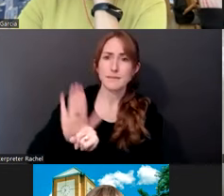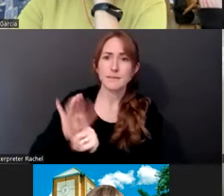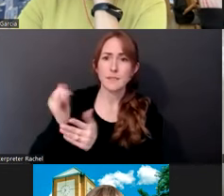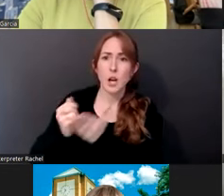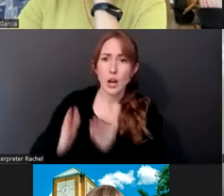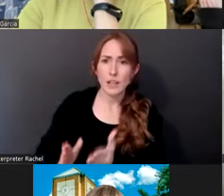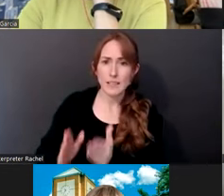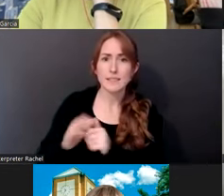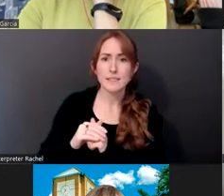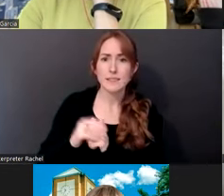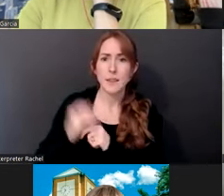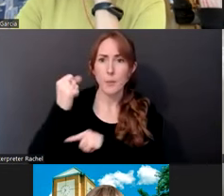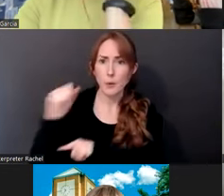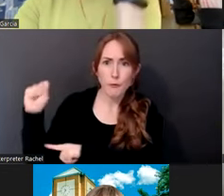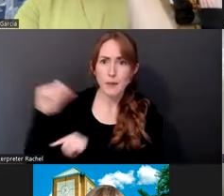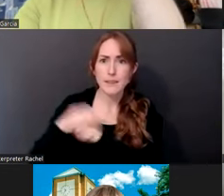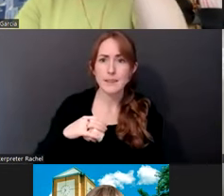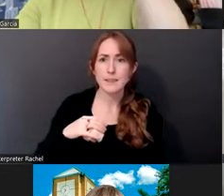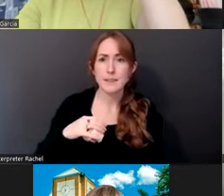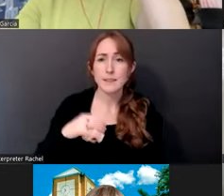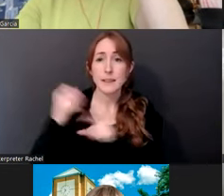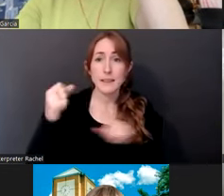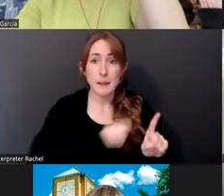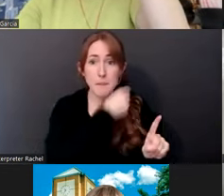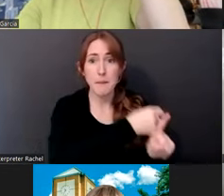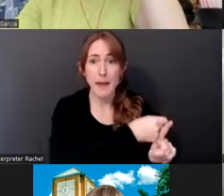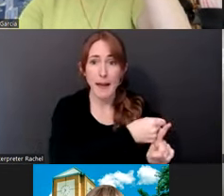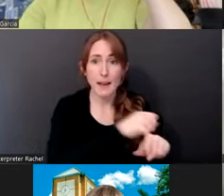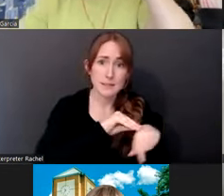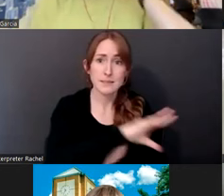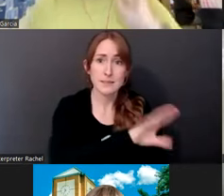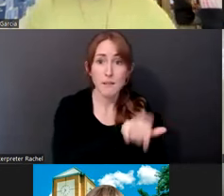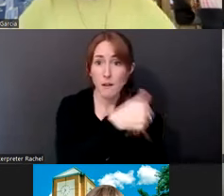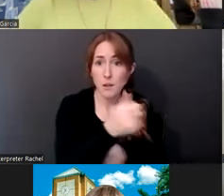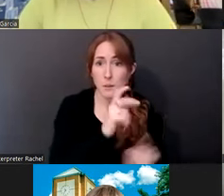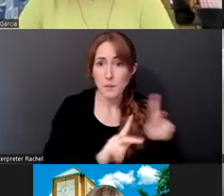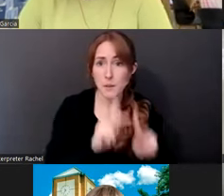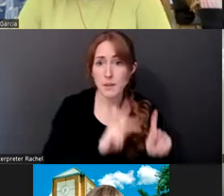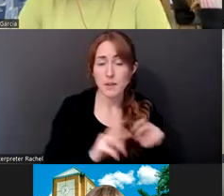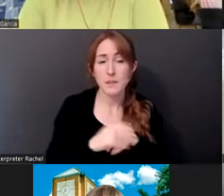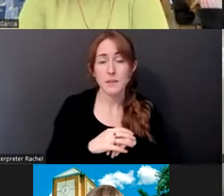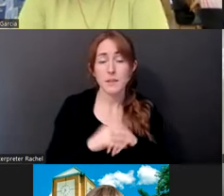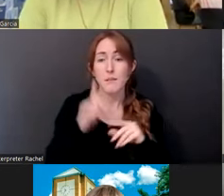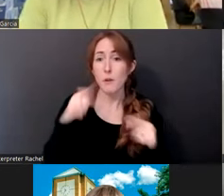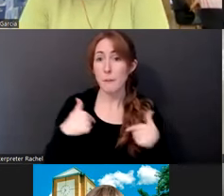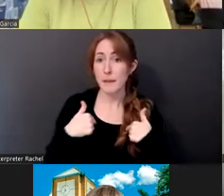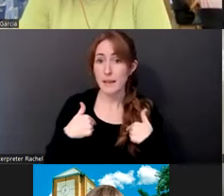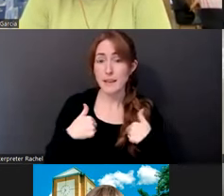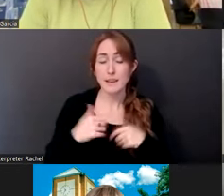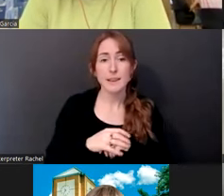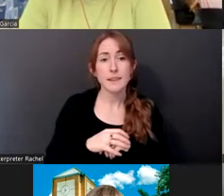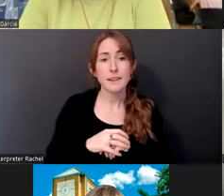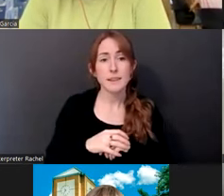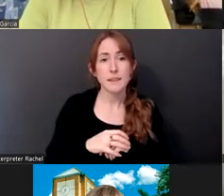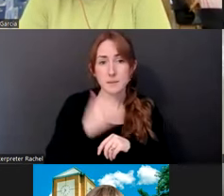impact, the impact that this has in other people. So for, for me, I, as a, just a